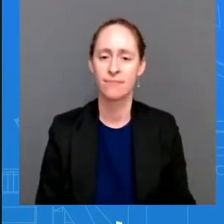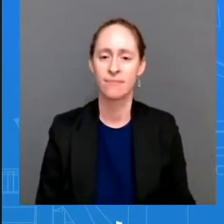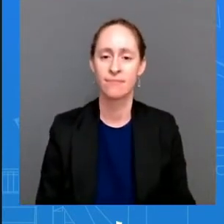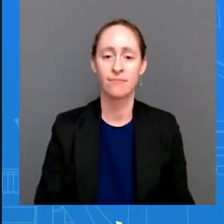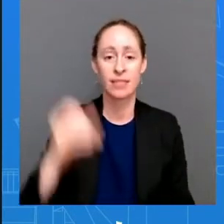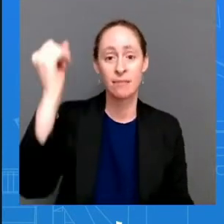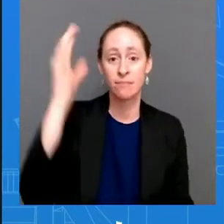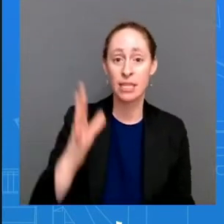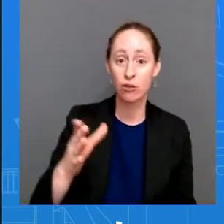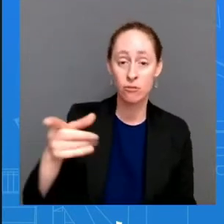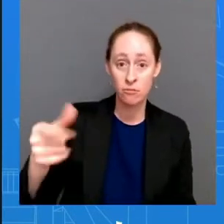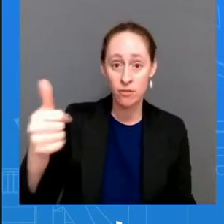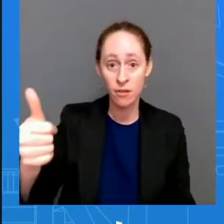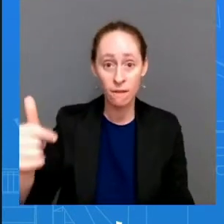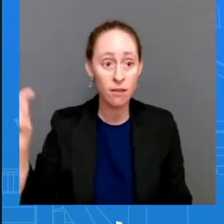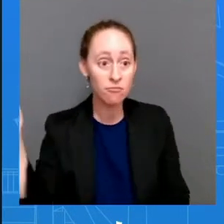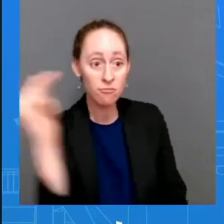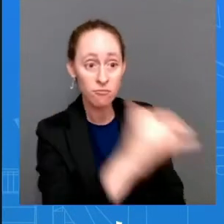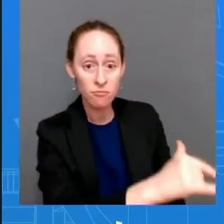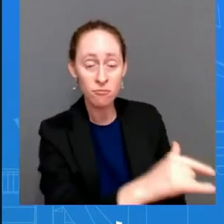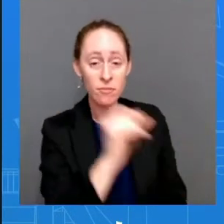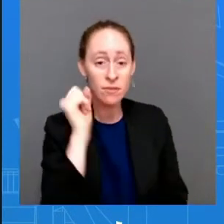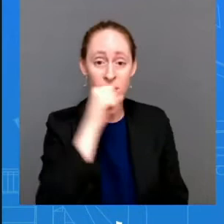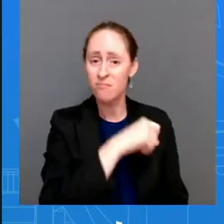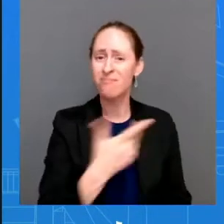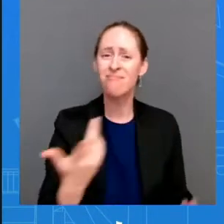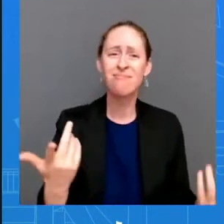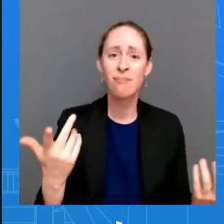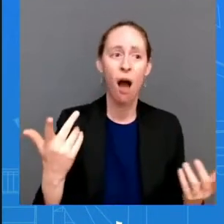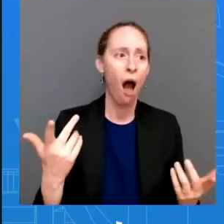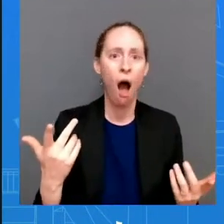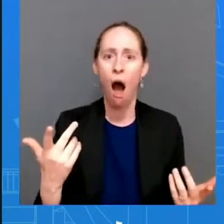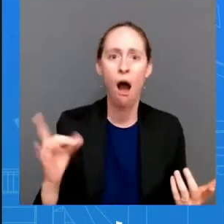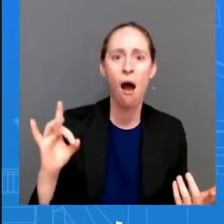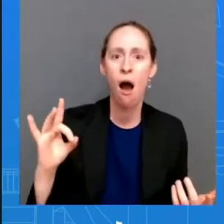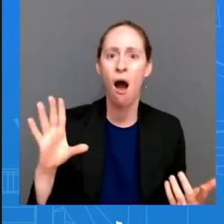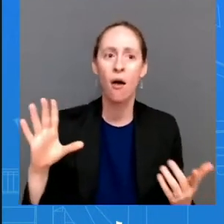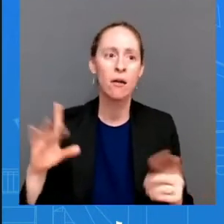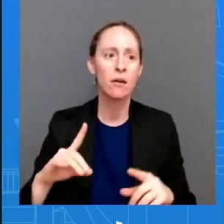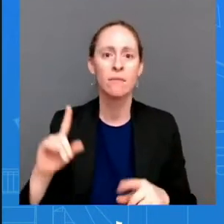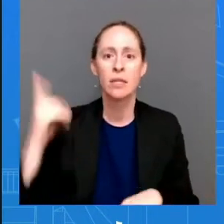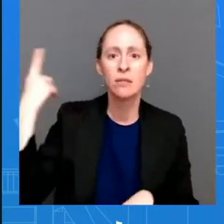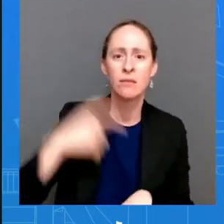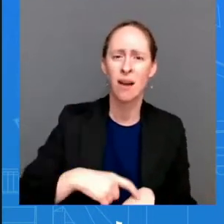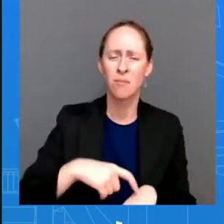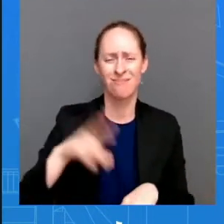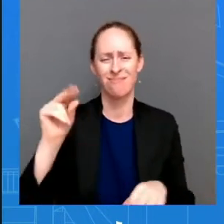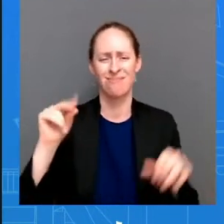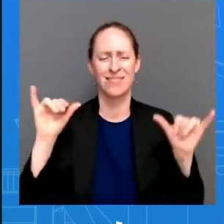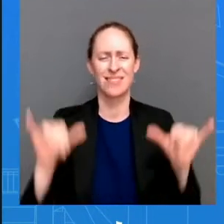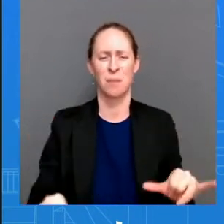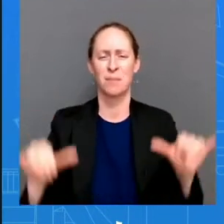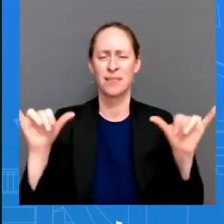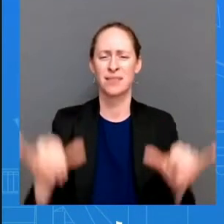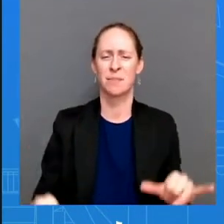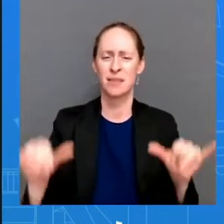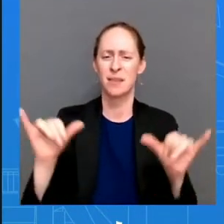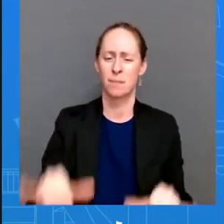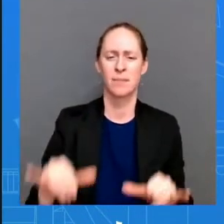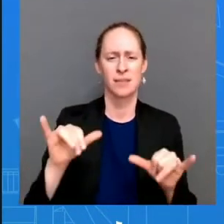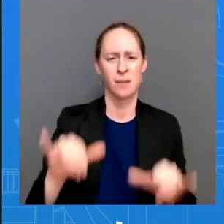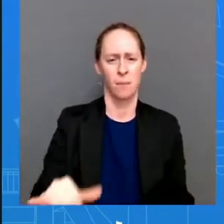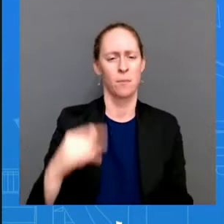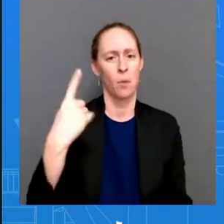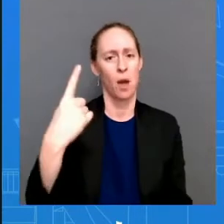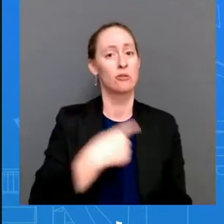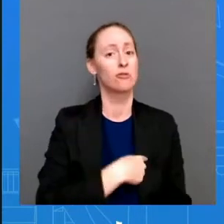new and it changes absolutely nothing when it comes to our one china policy i'm going to go to the back go ahead i